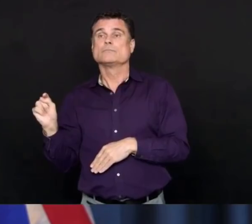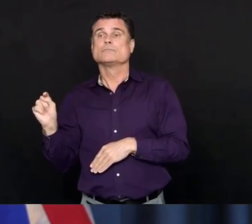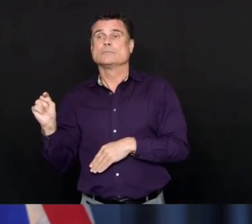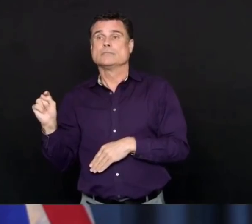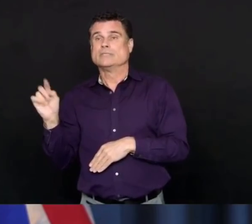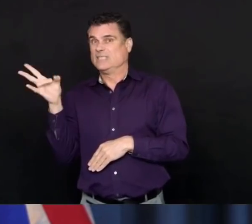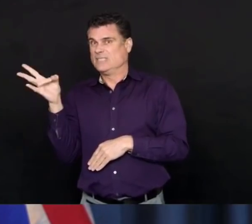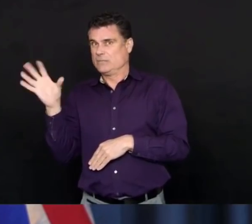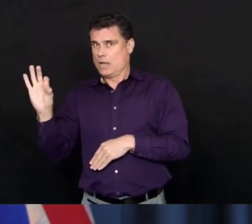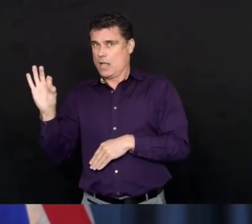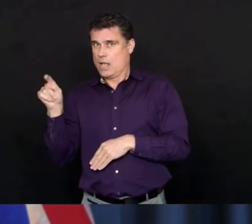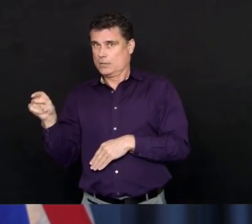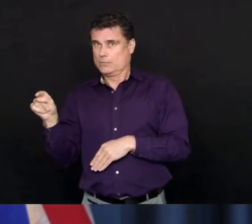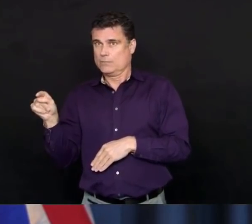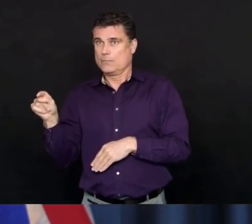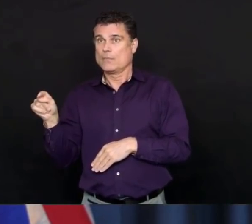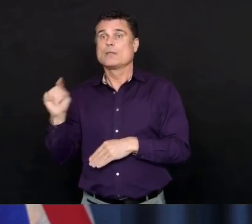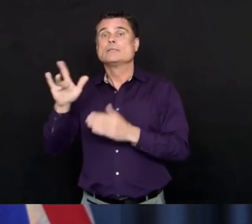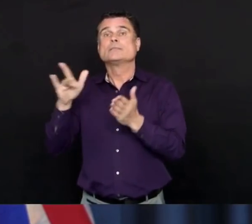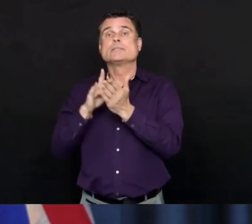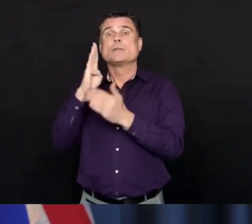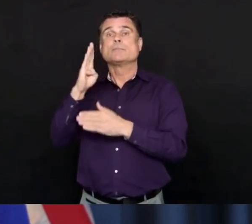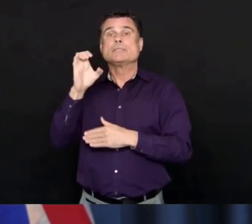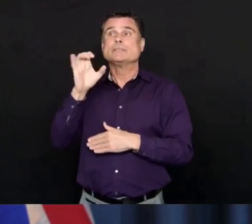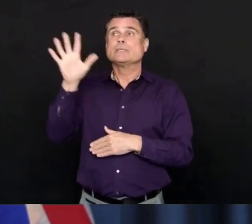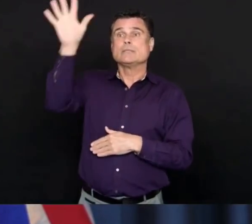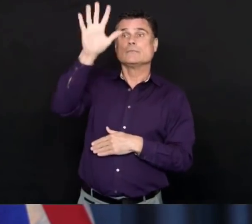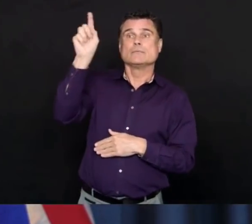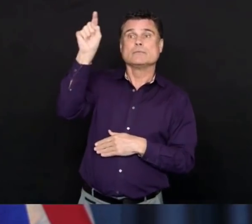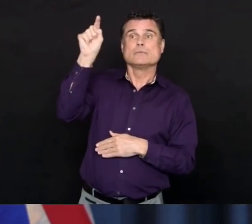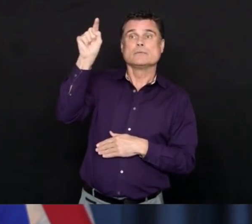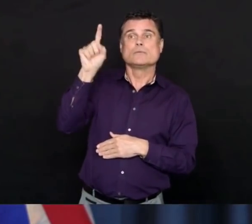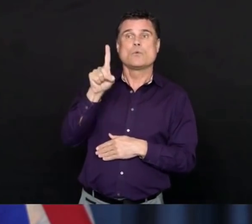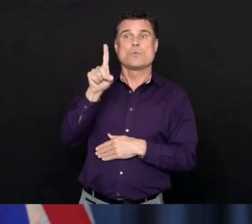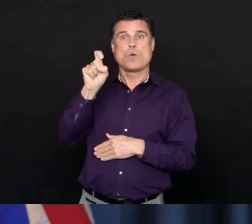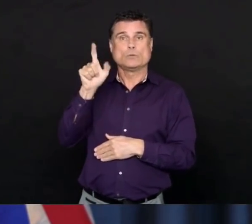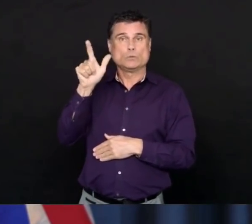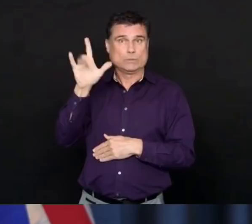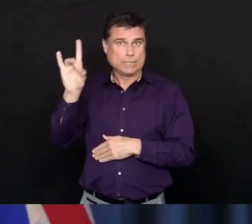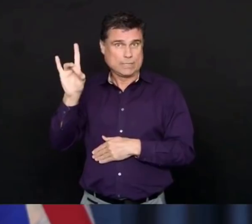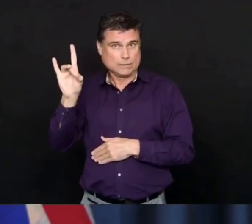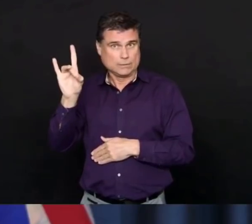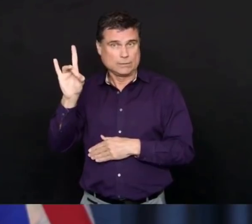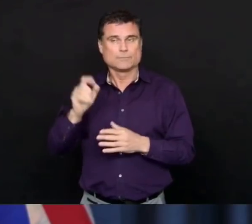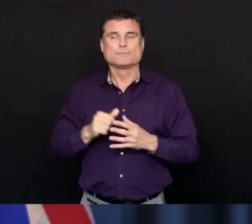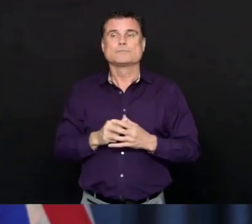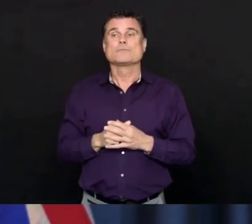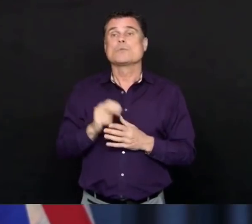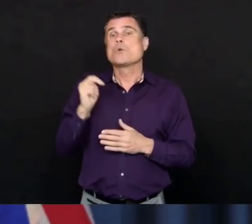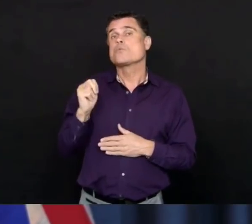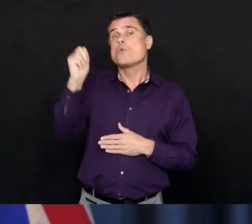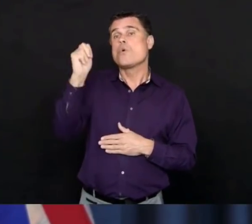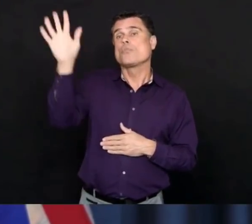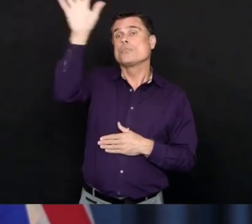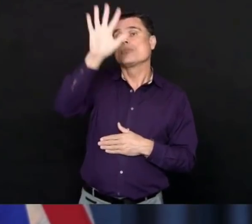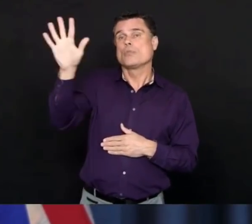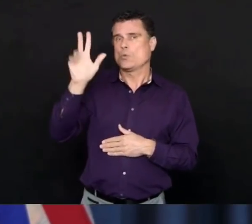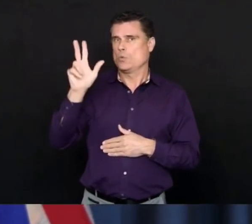Vancouver Island, 128 people in Interior Health, and 23 people in Northern Health.